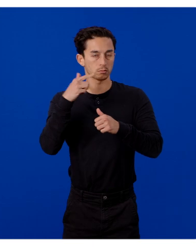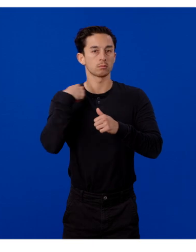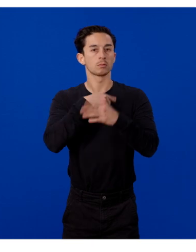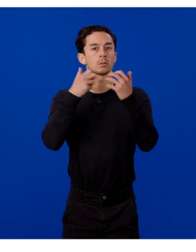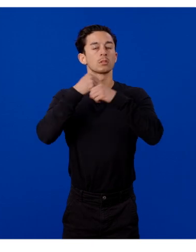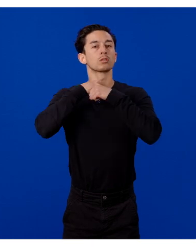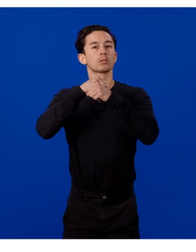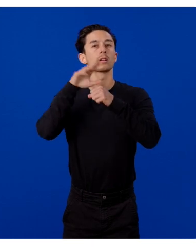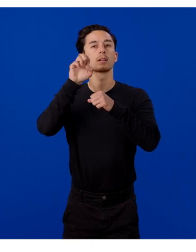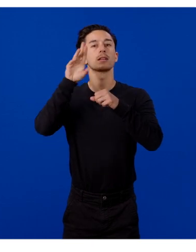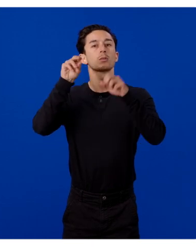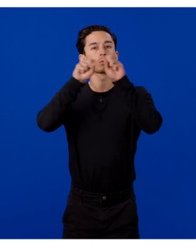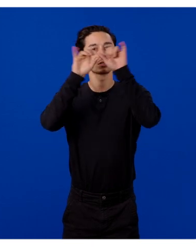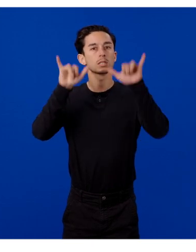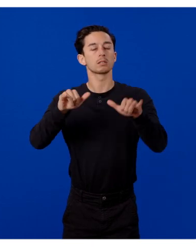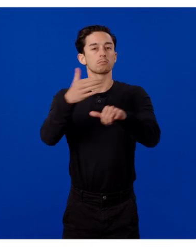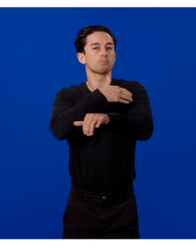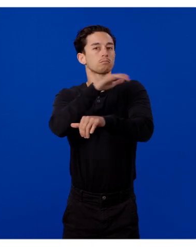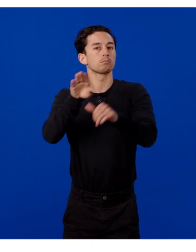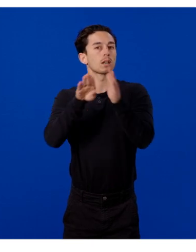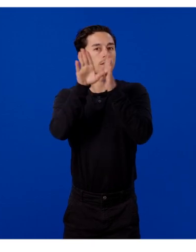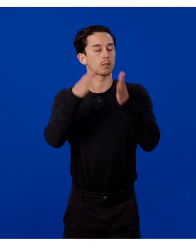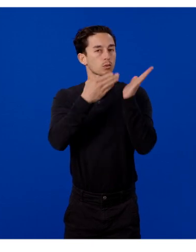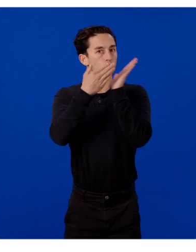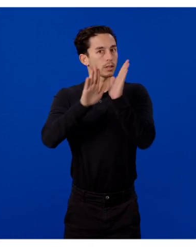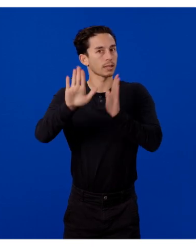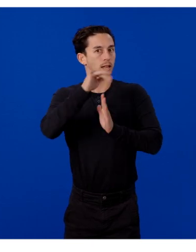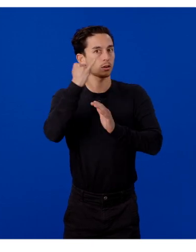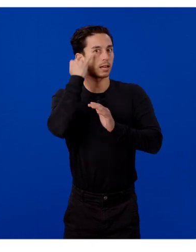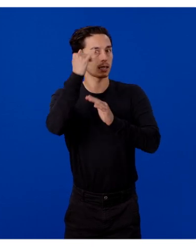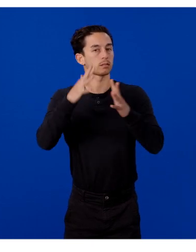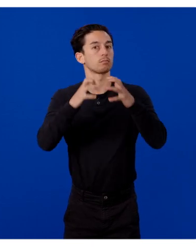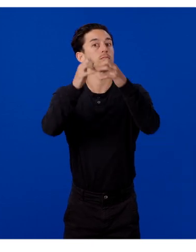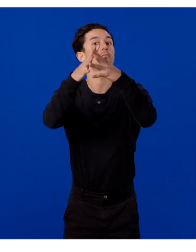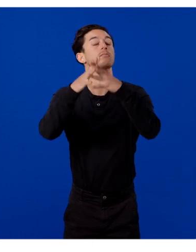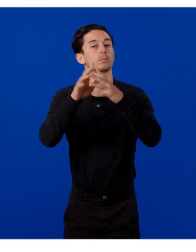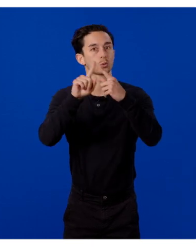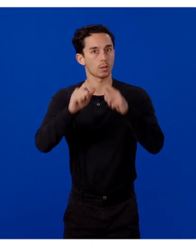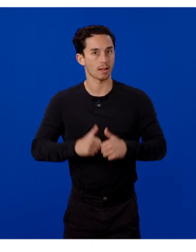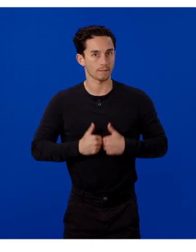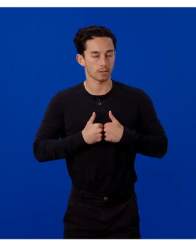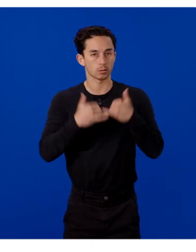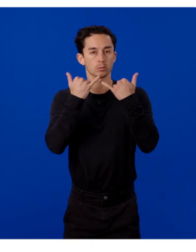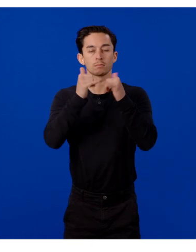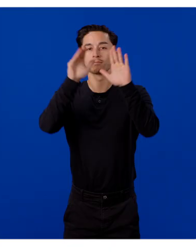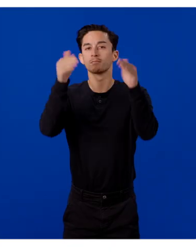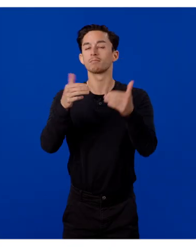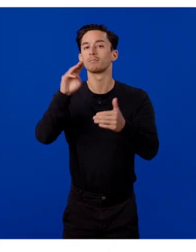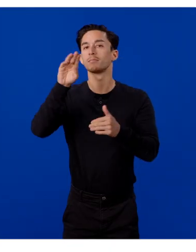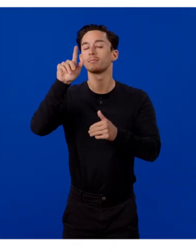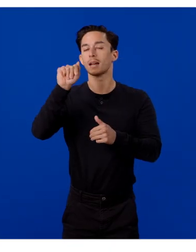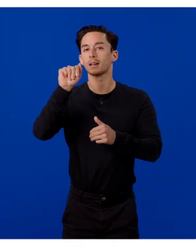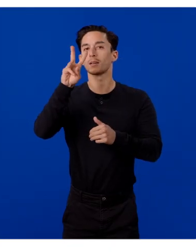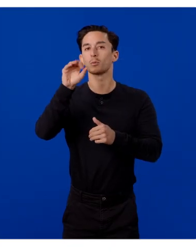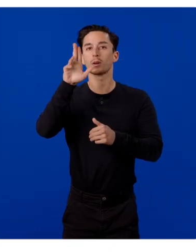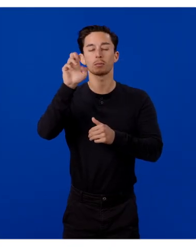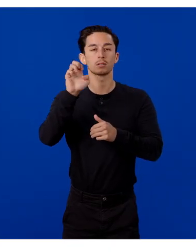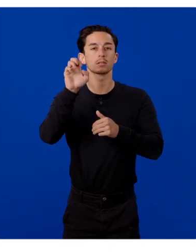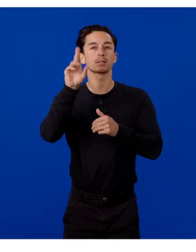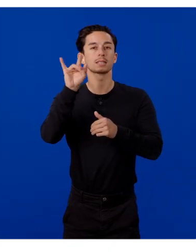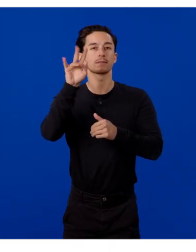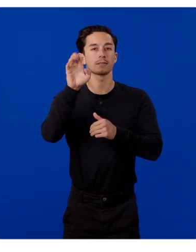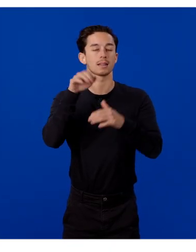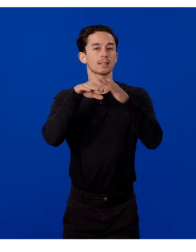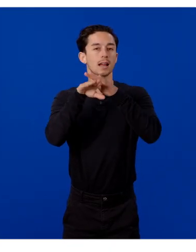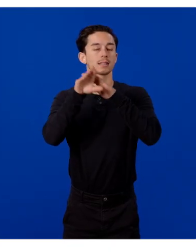create an ecosystem that empowers developers to bring their ideas to life. Today, we're introducing the Meta Wearables Device Access Toolkit,